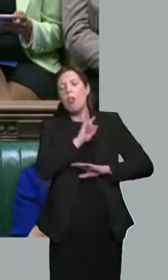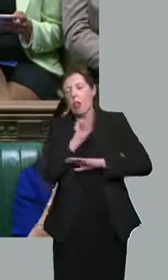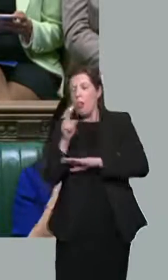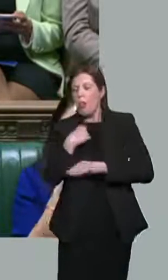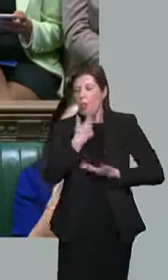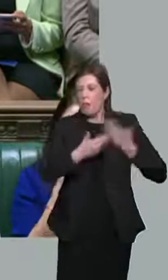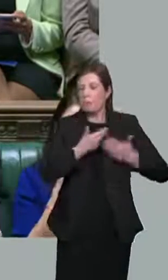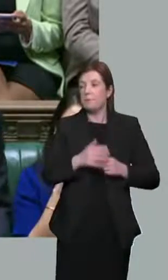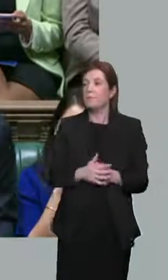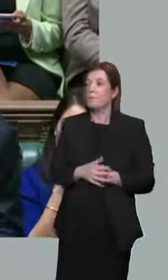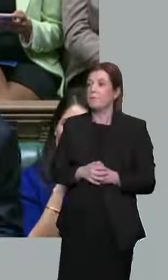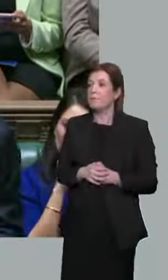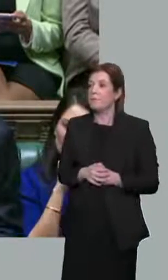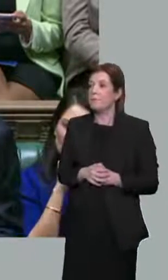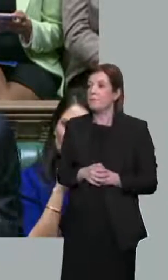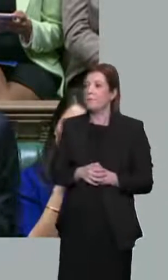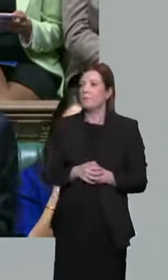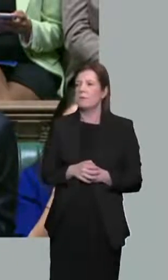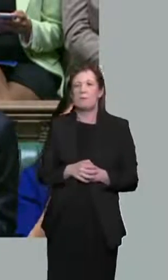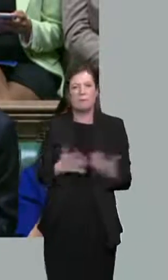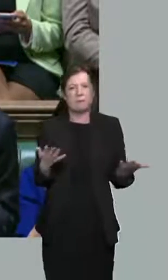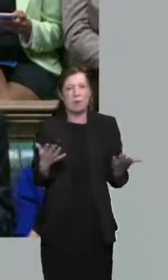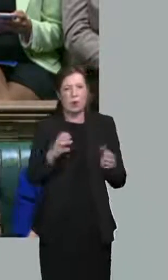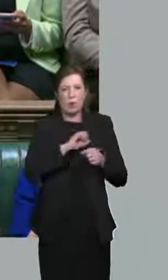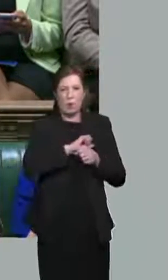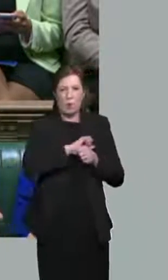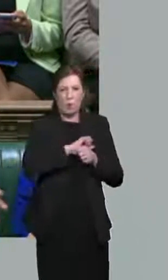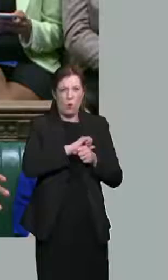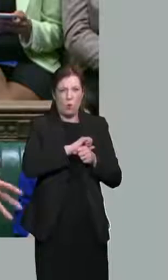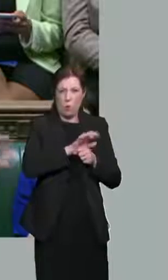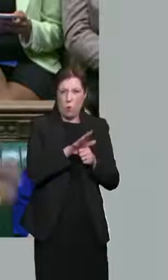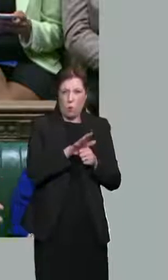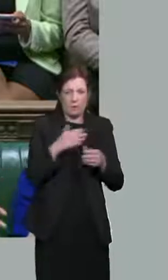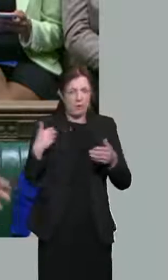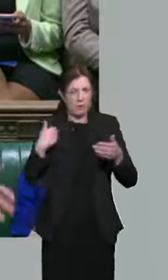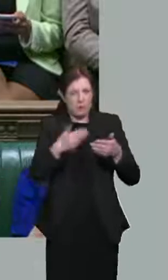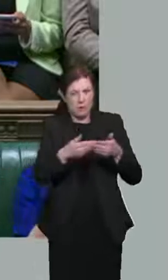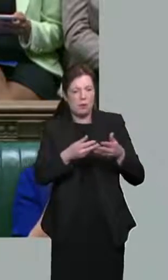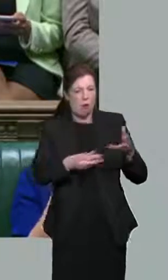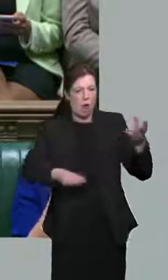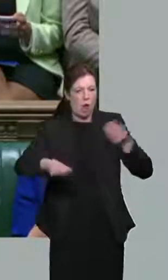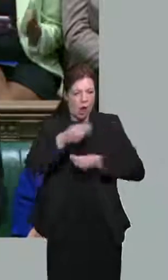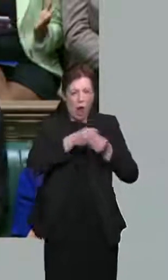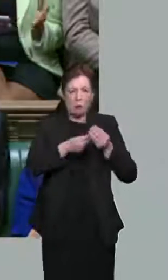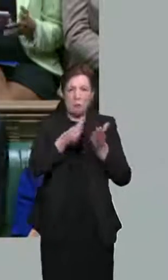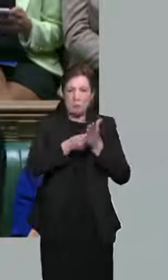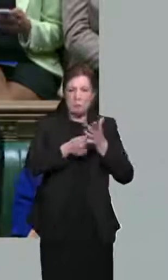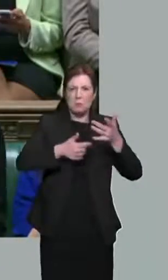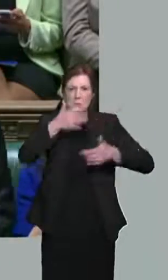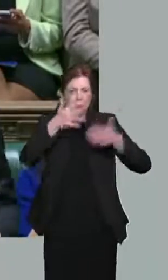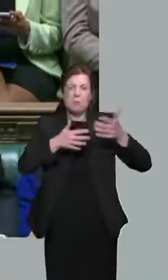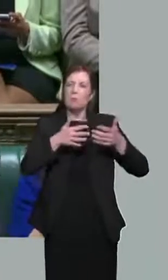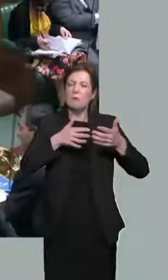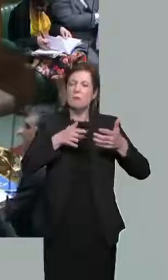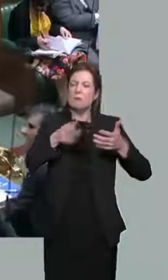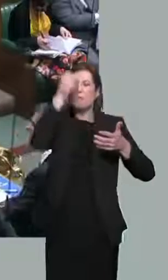But I must say, listening to her statement, it did sound as if Covid and the huge damage that it had done to our economy and public finances had never actually